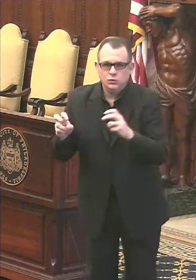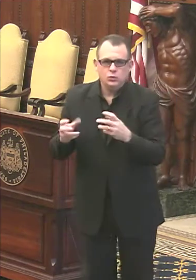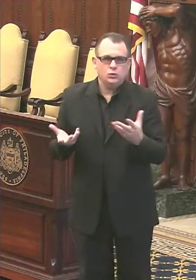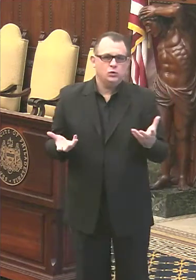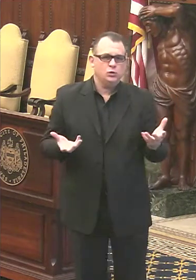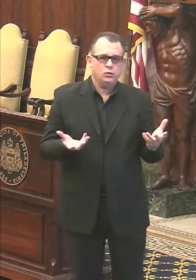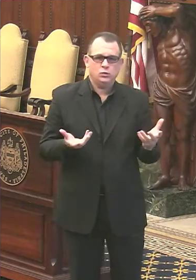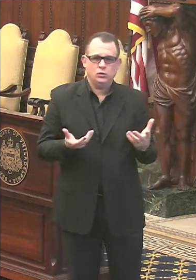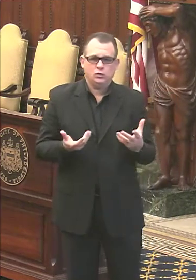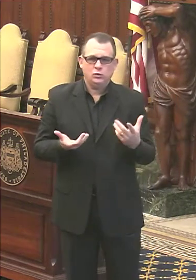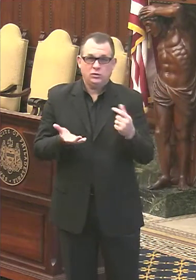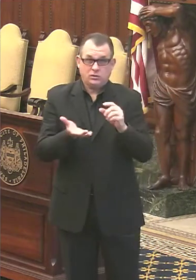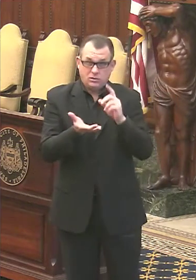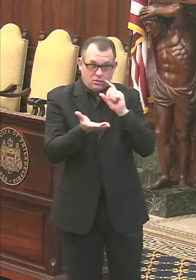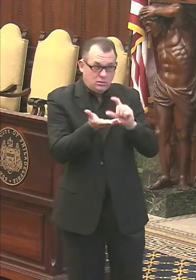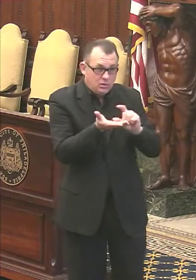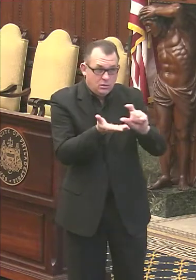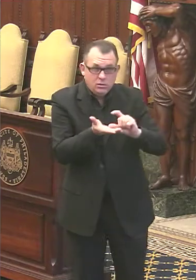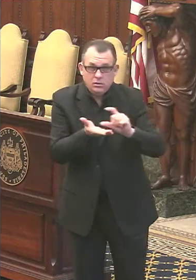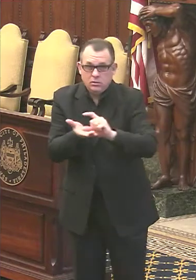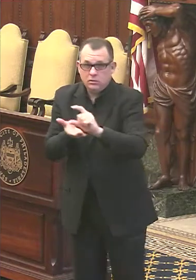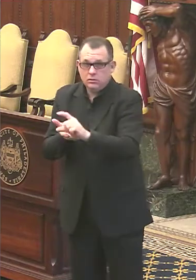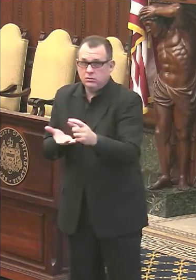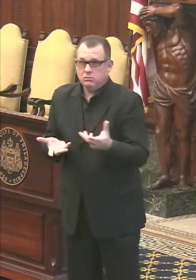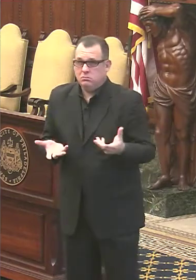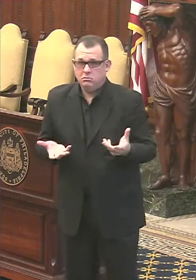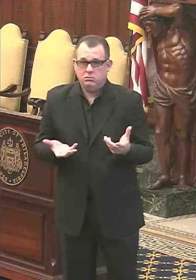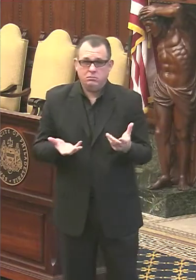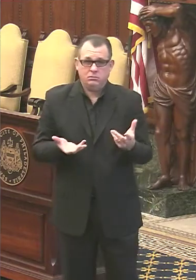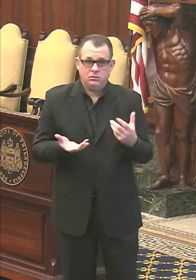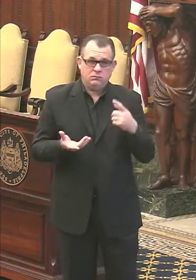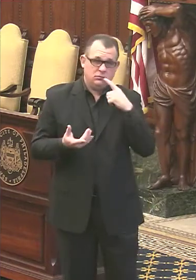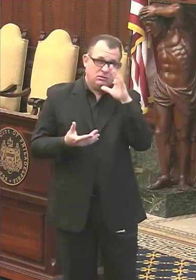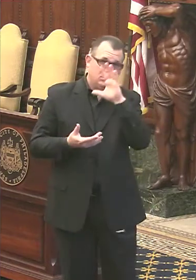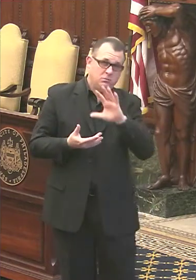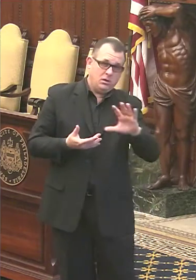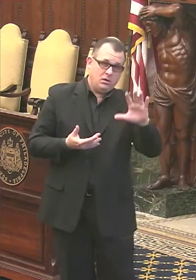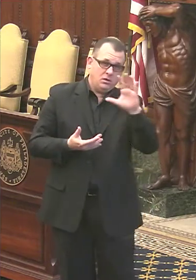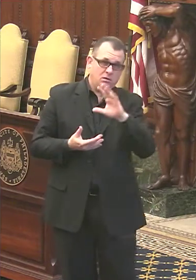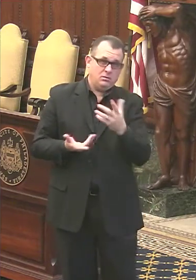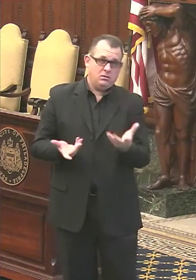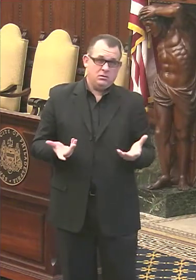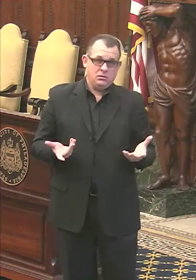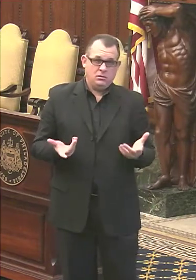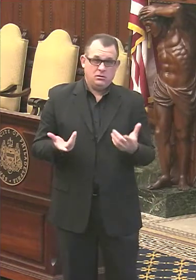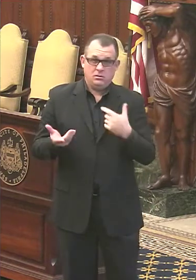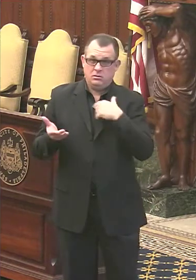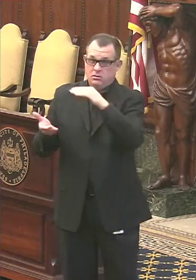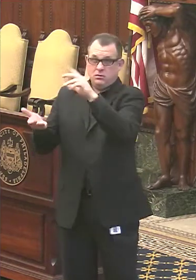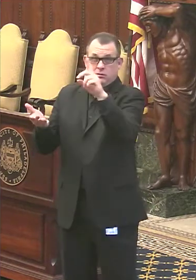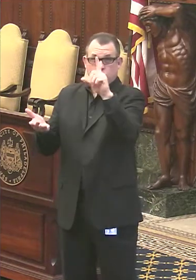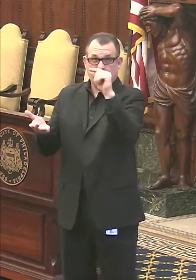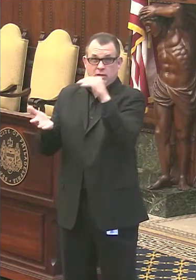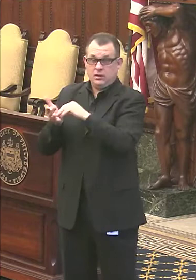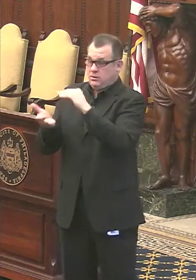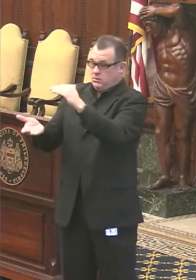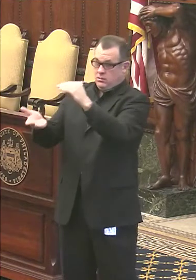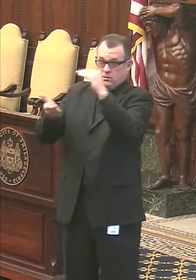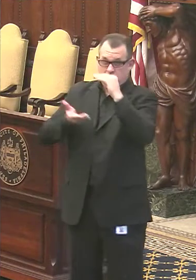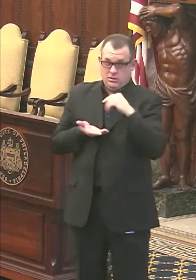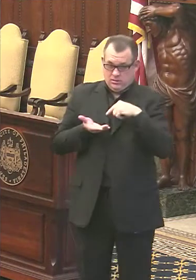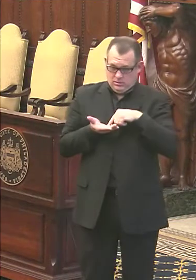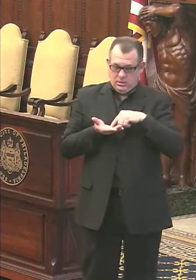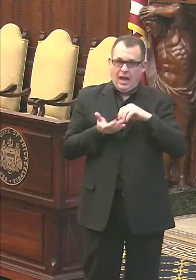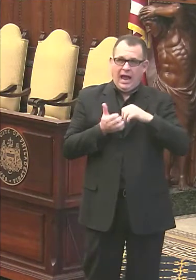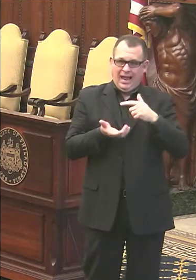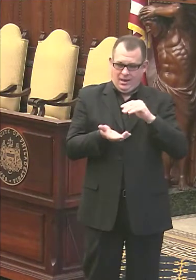where you'll be, uh, vaccinating first responders. I mean, do you have a rough sense of sort of, of what you're receiving, what breakdown will be going for each side of your column